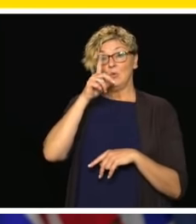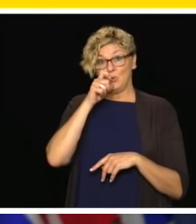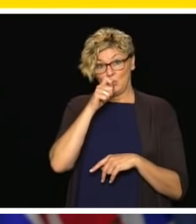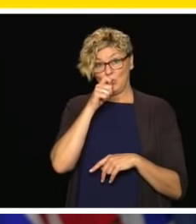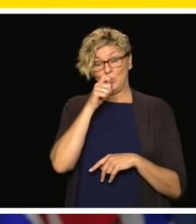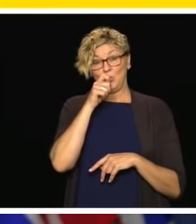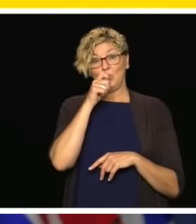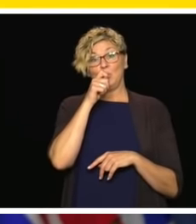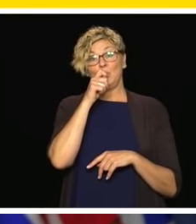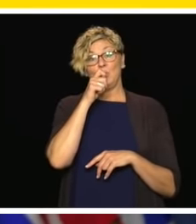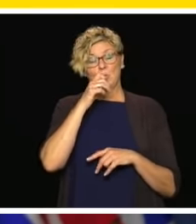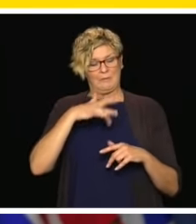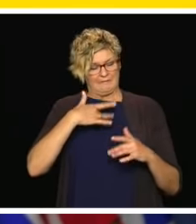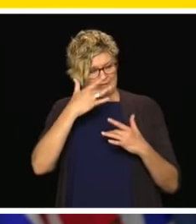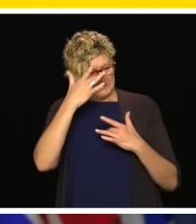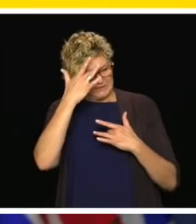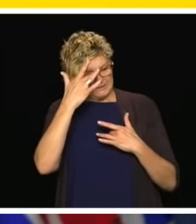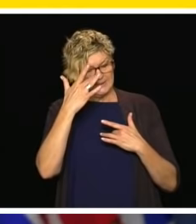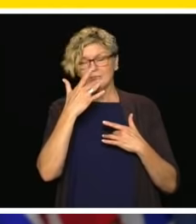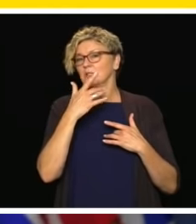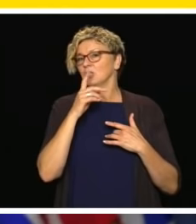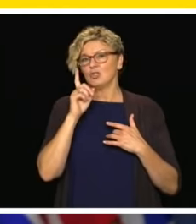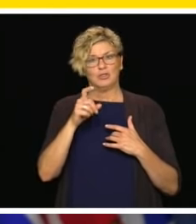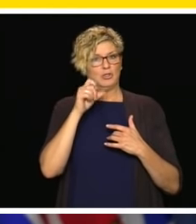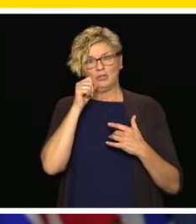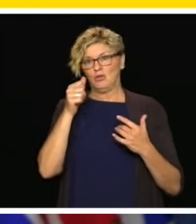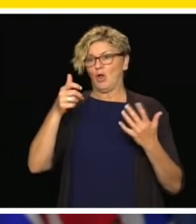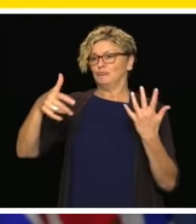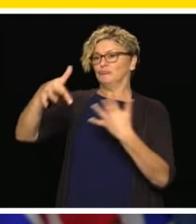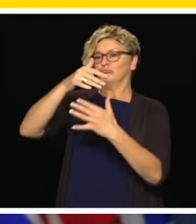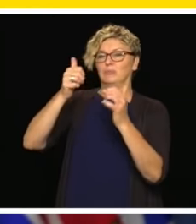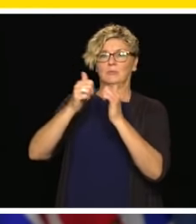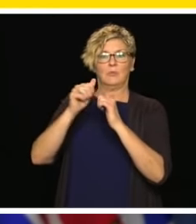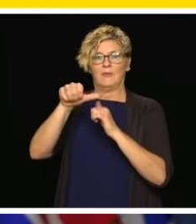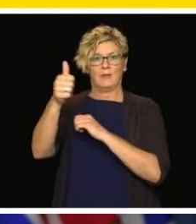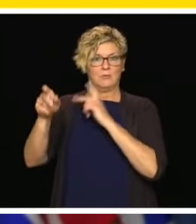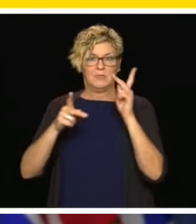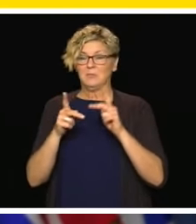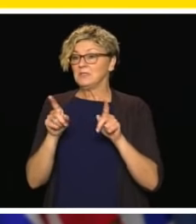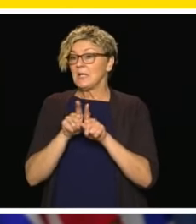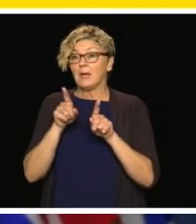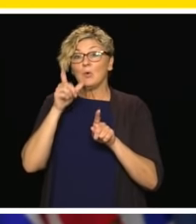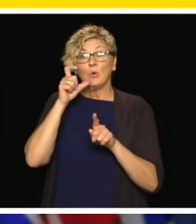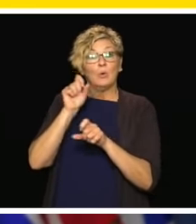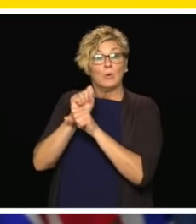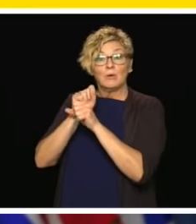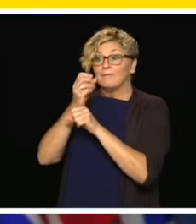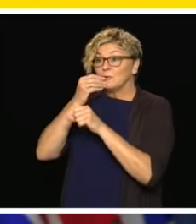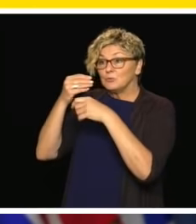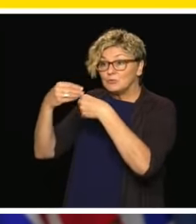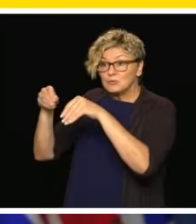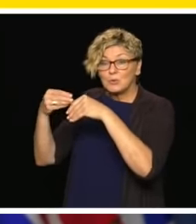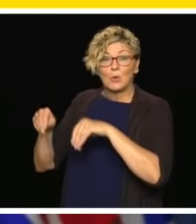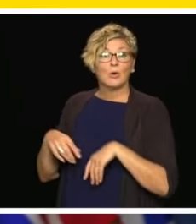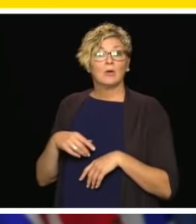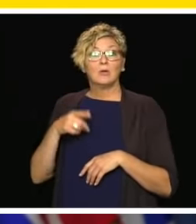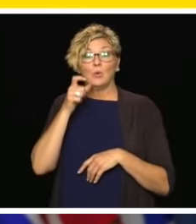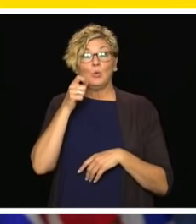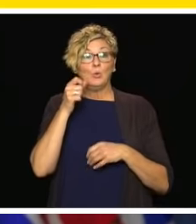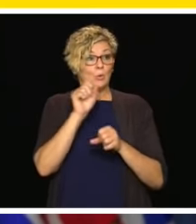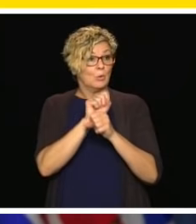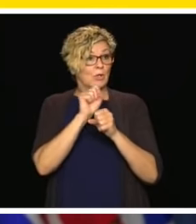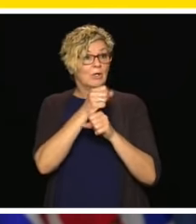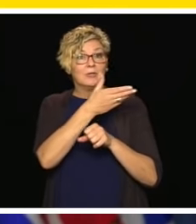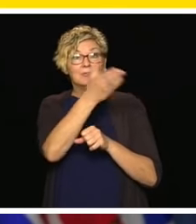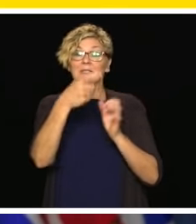includes people who are working in grocery stores, frontline healthcare workers, emergency responders, period. So, you know, we